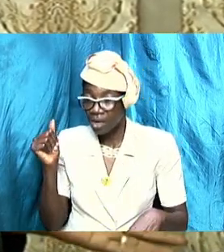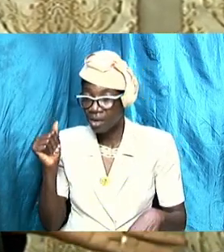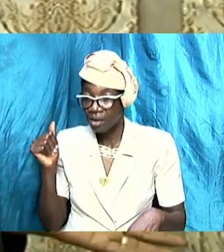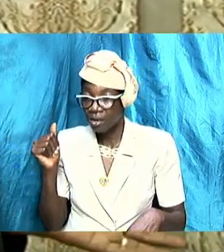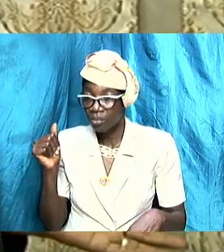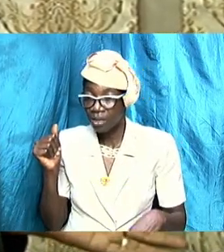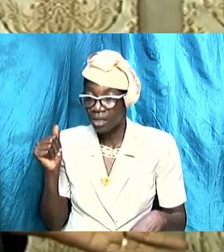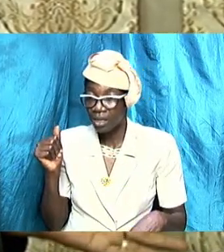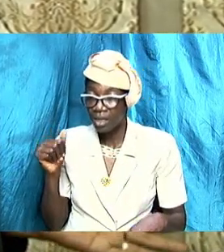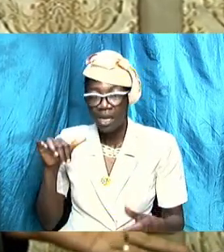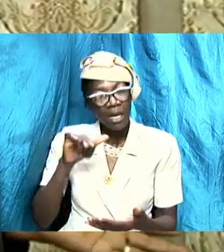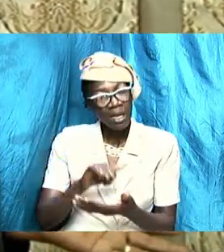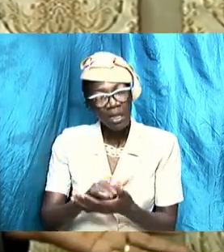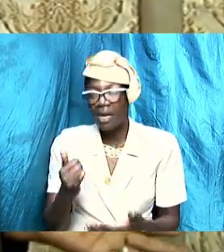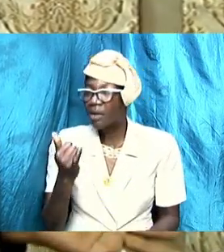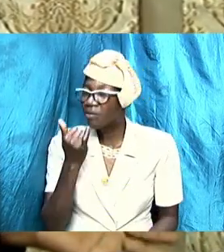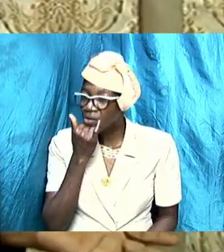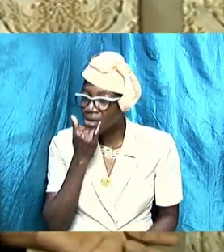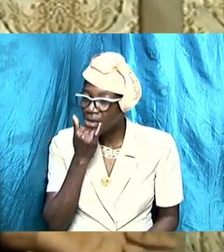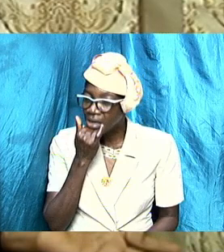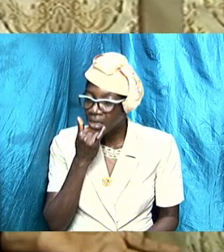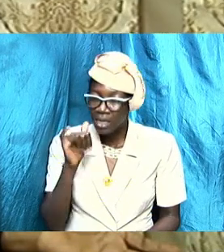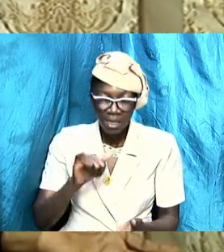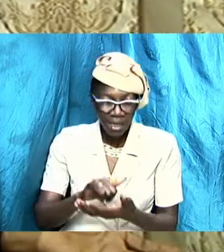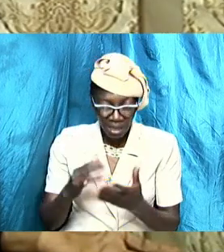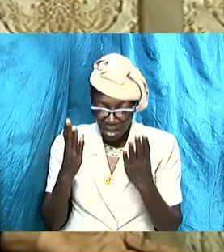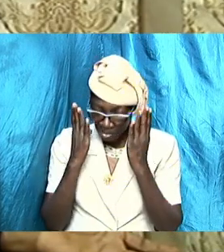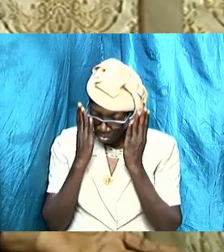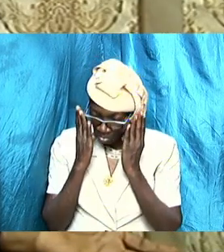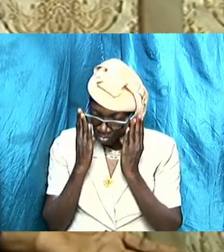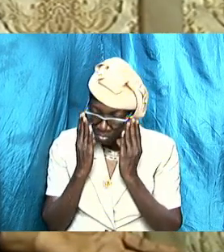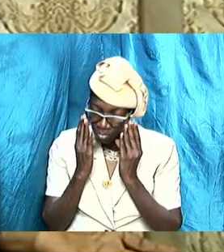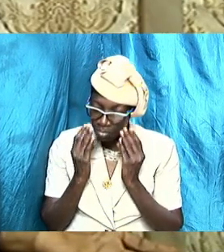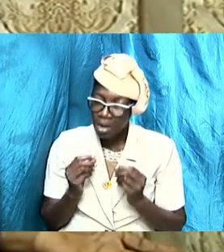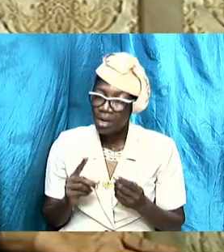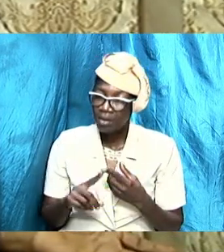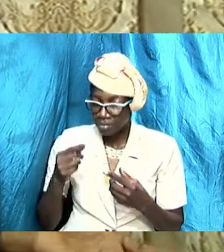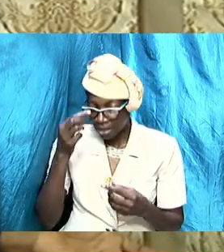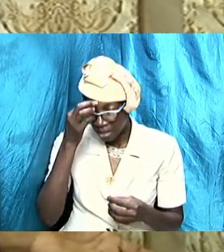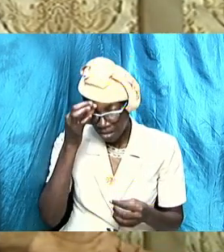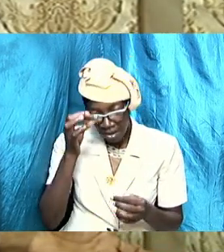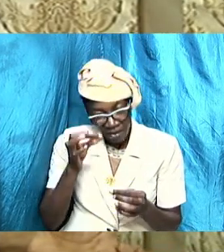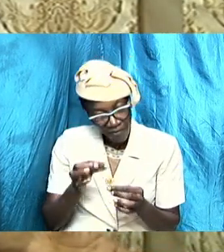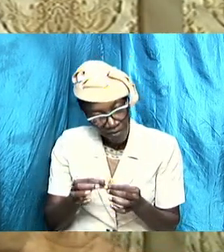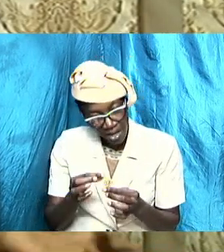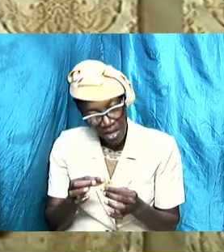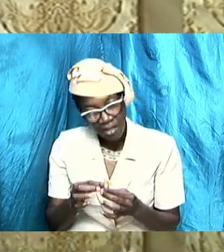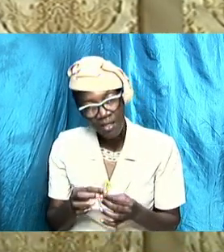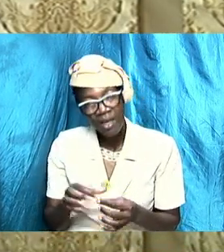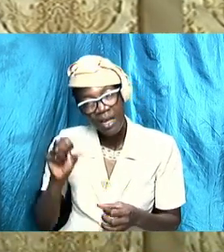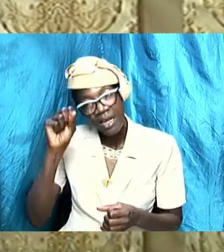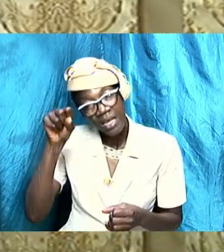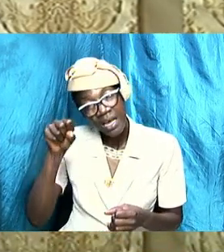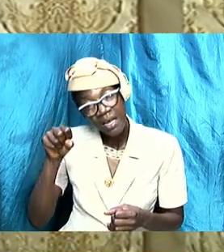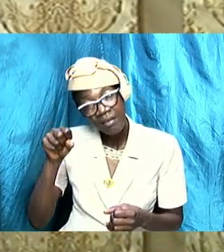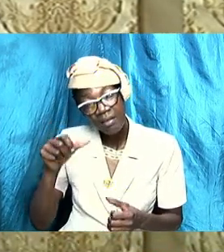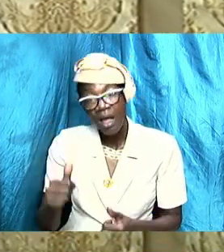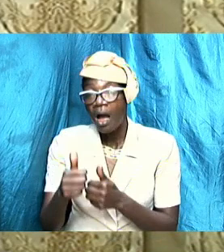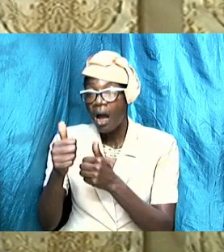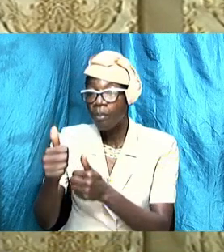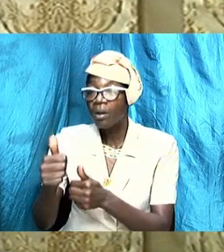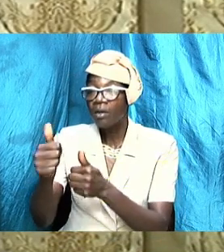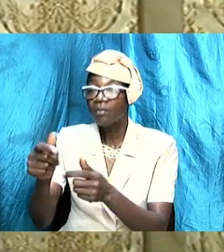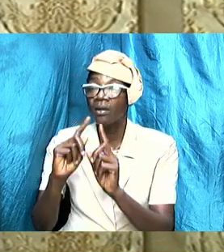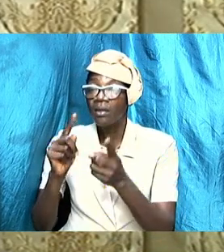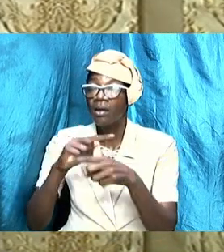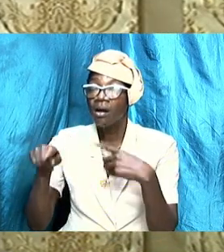wrong that's an embarrassment to the faith yes and the apostles speak about